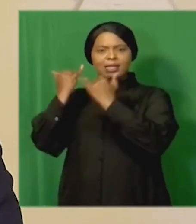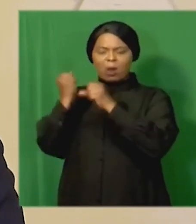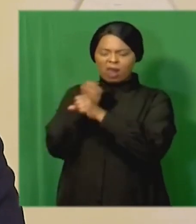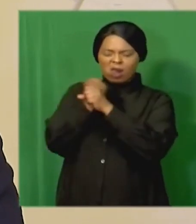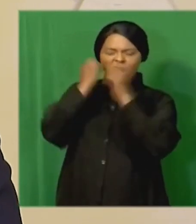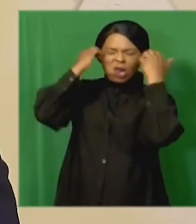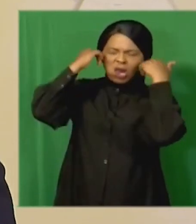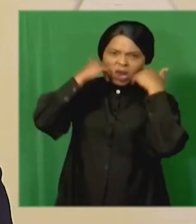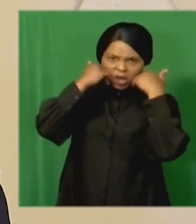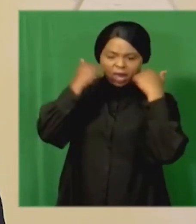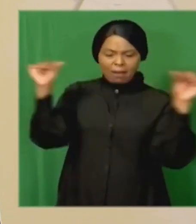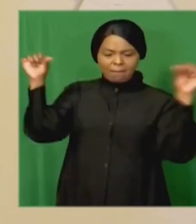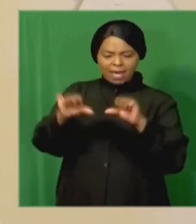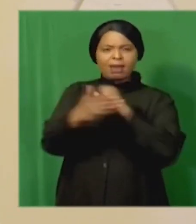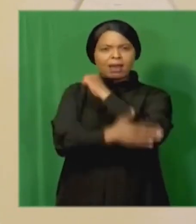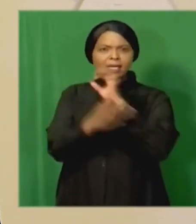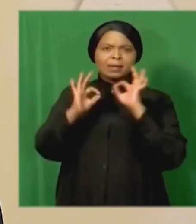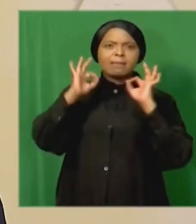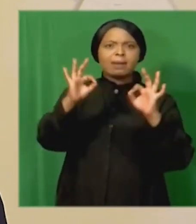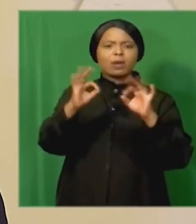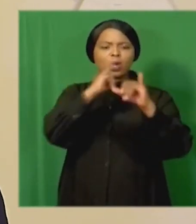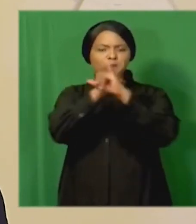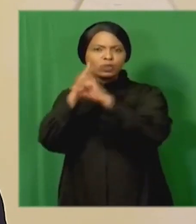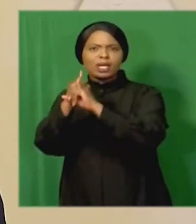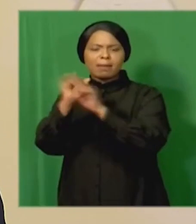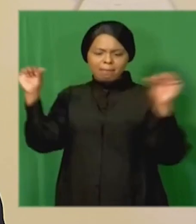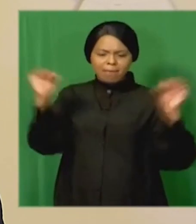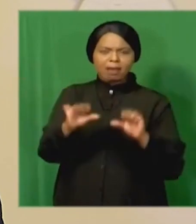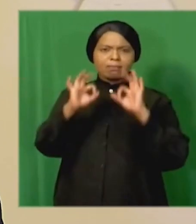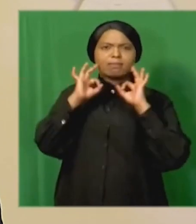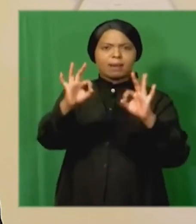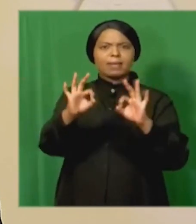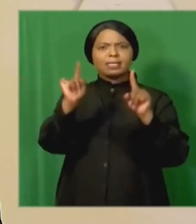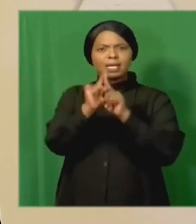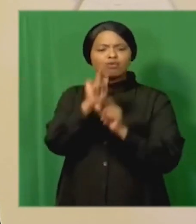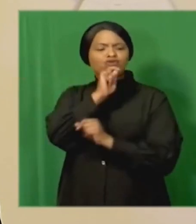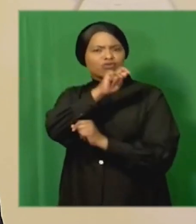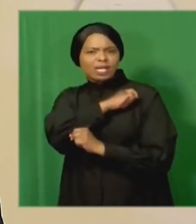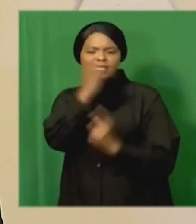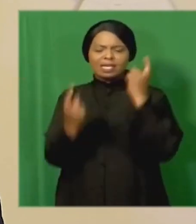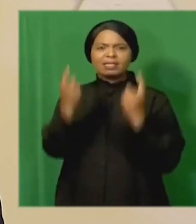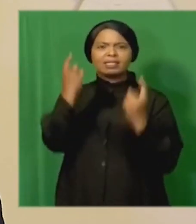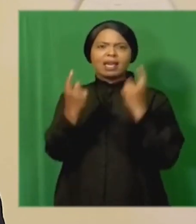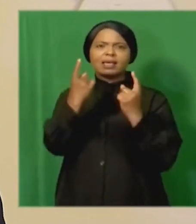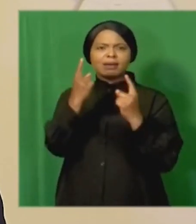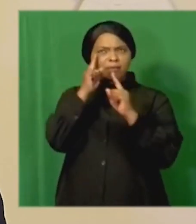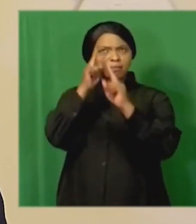country repair our institutions and rebuild our trust in each other